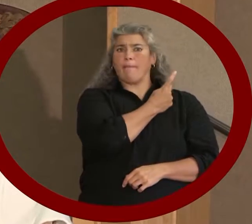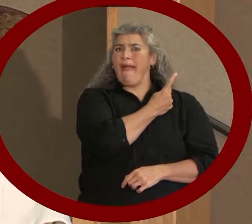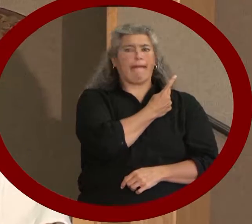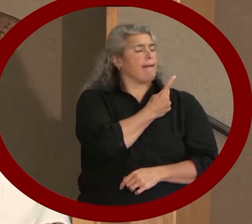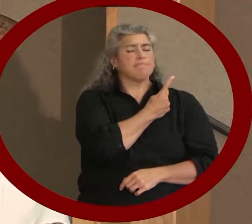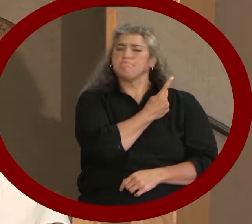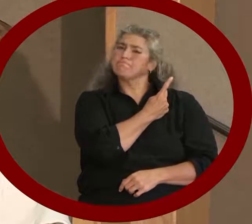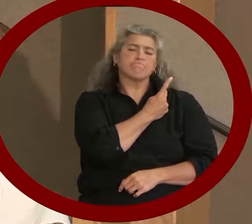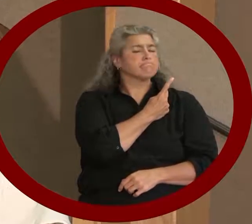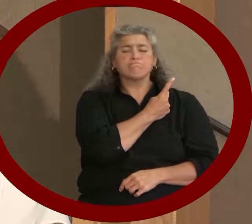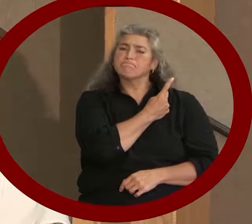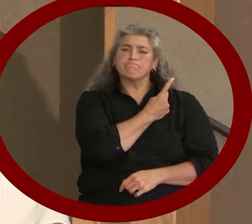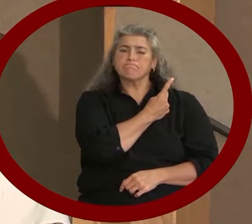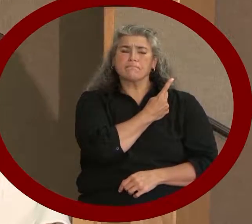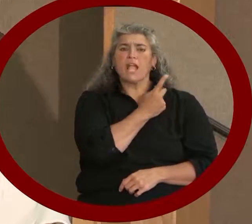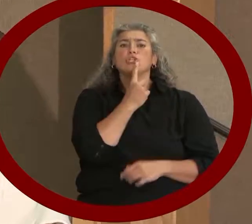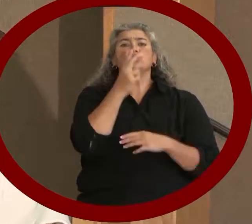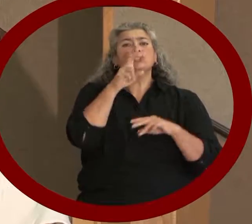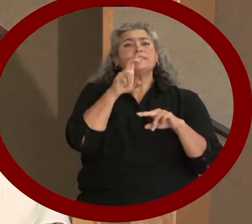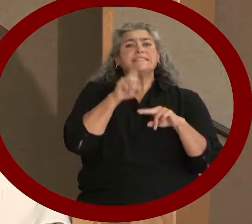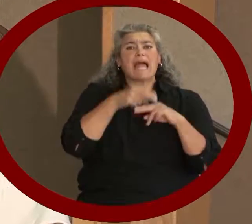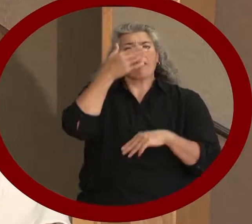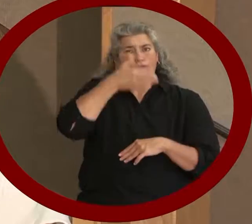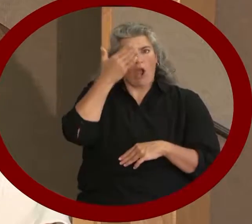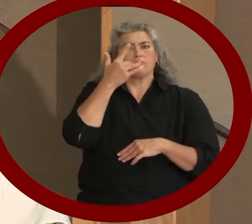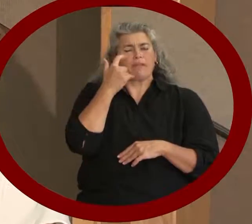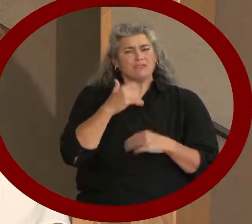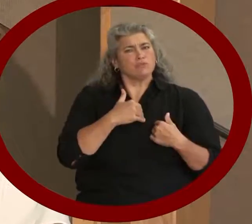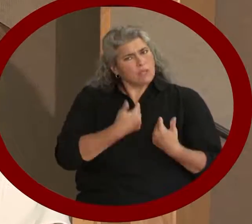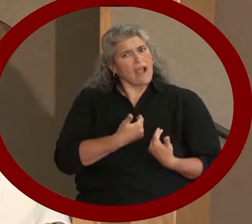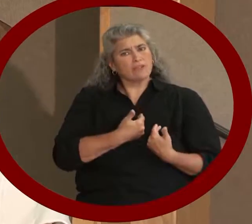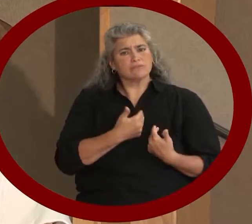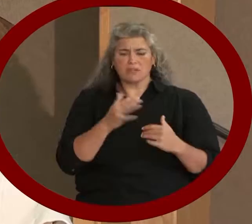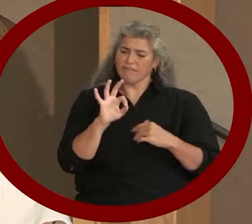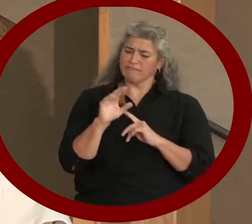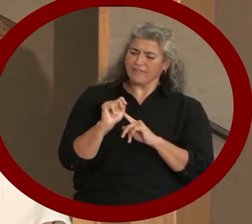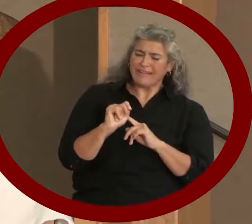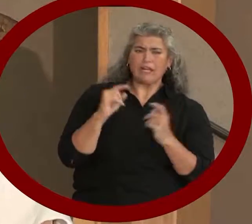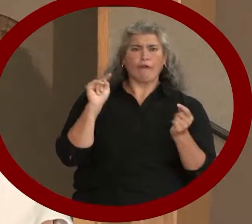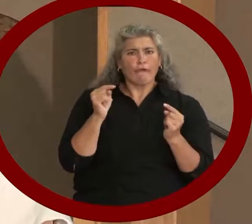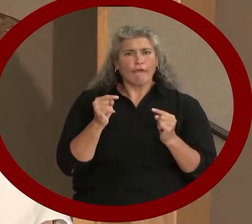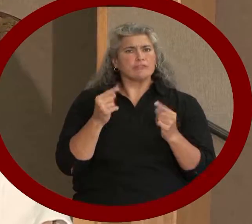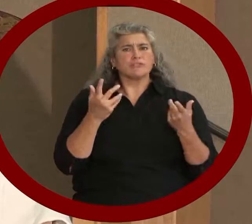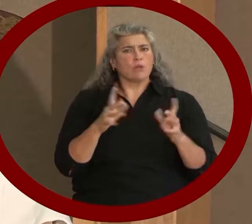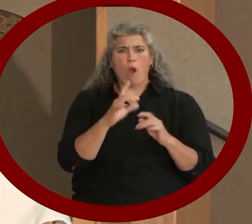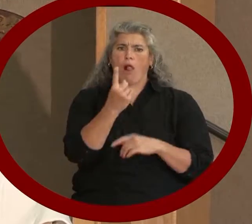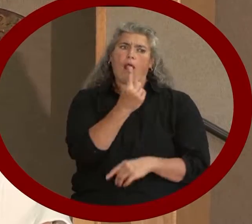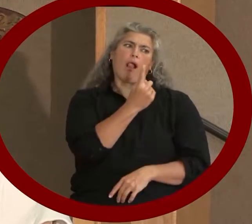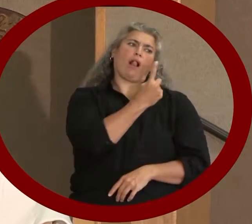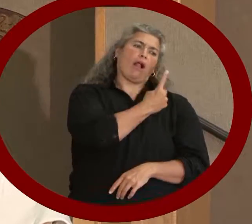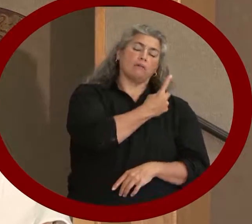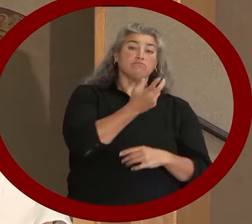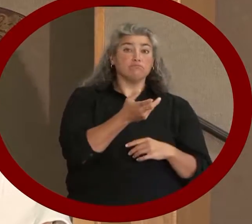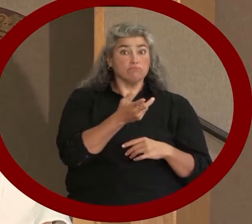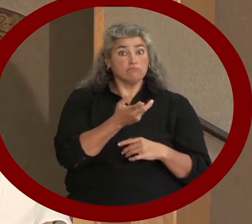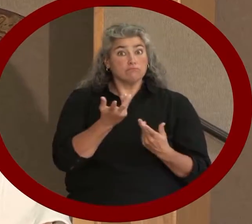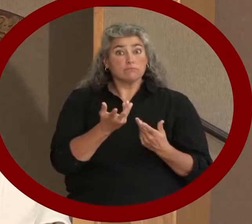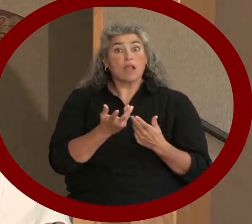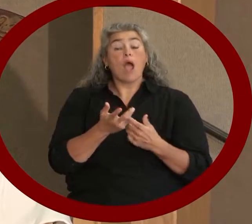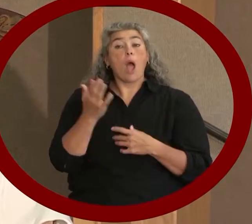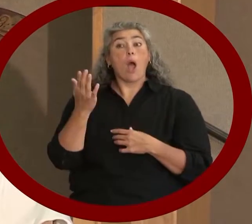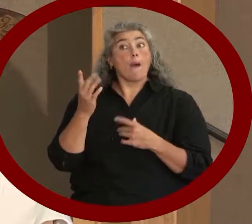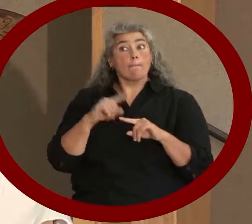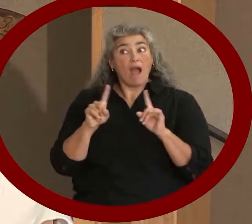So what I learned was that back in Montgomery, Alabama, the segregated